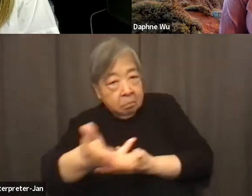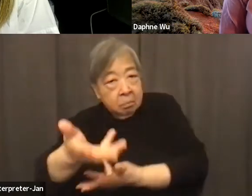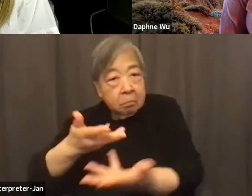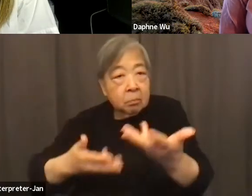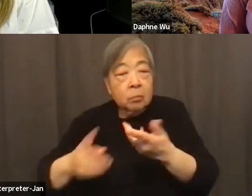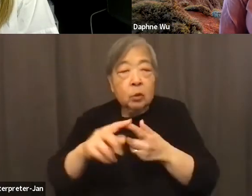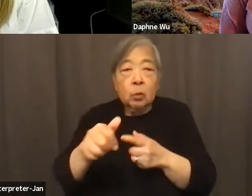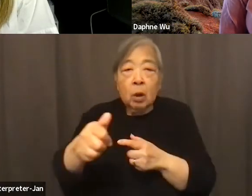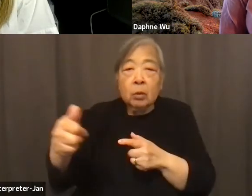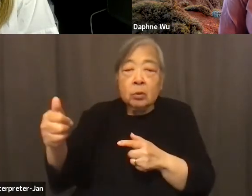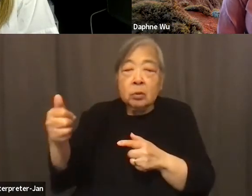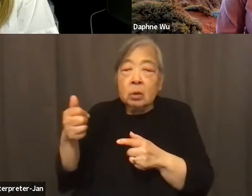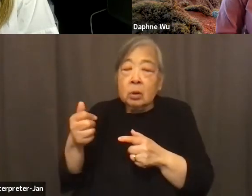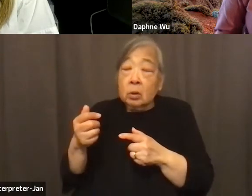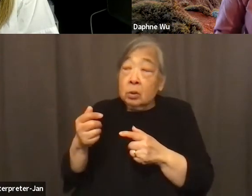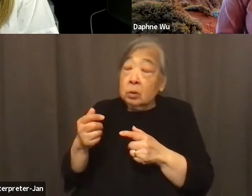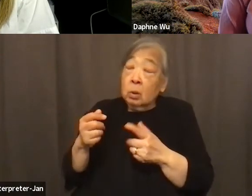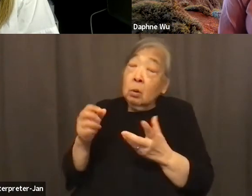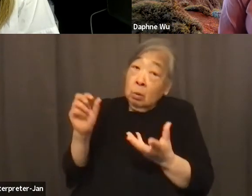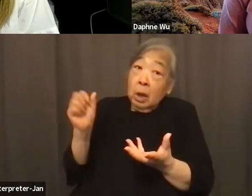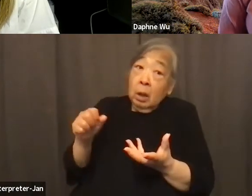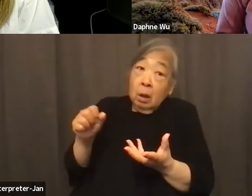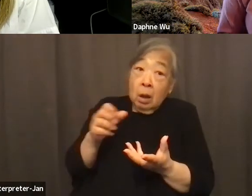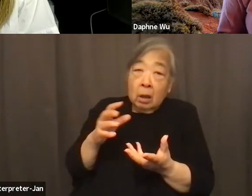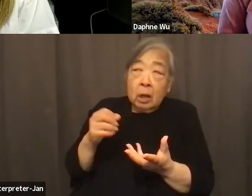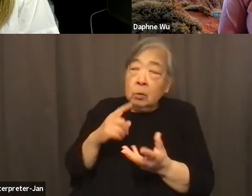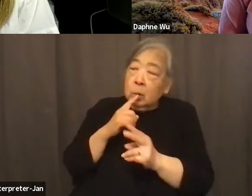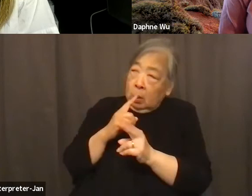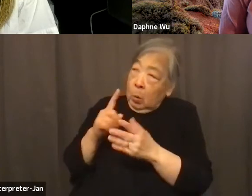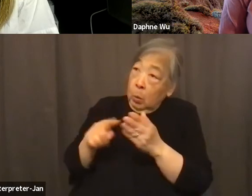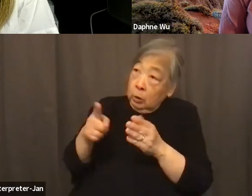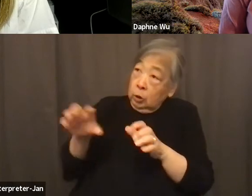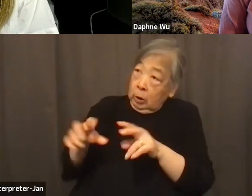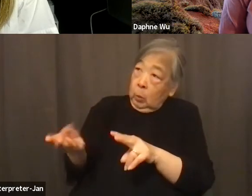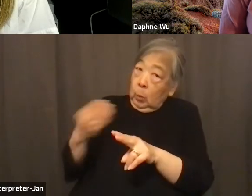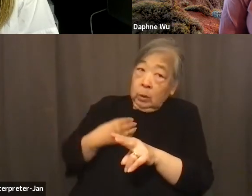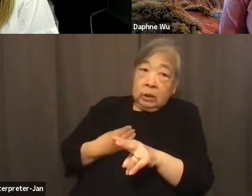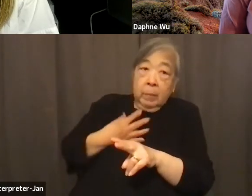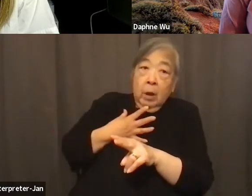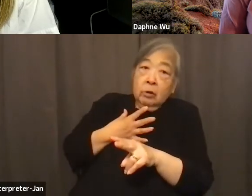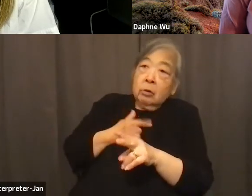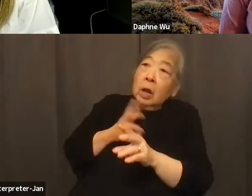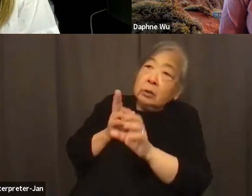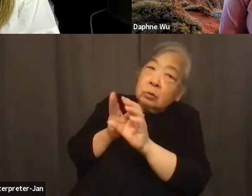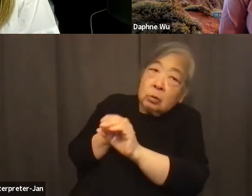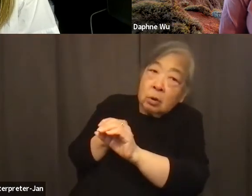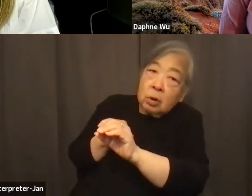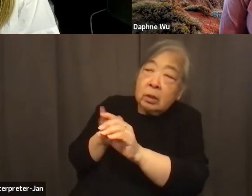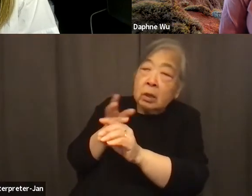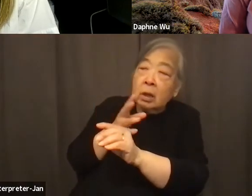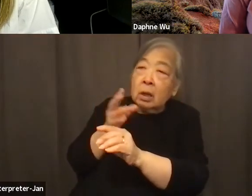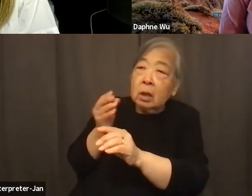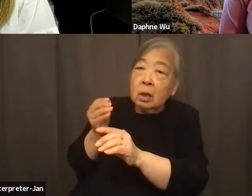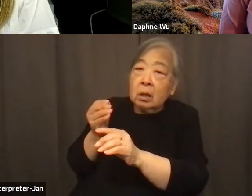yeah, and I was so inspired by what she did and joined on. And, you